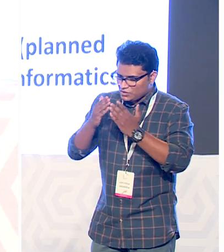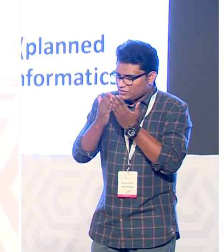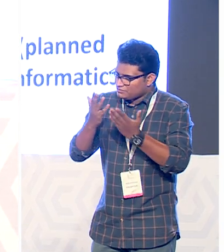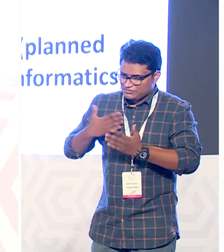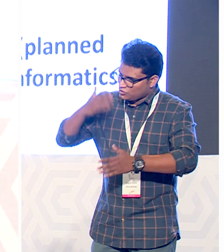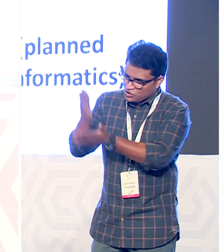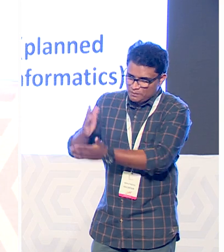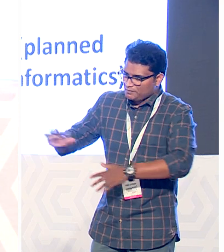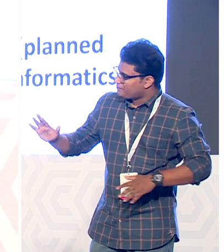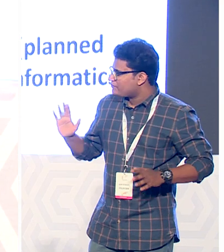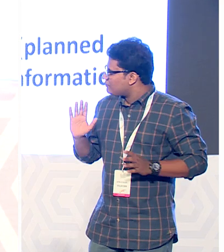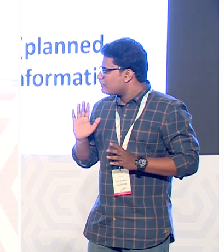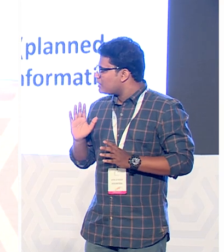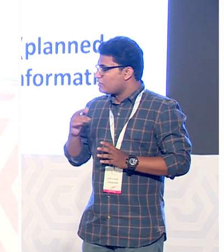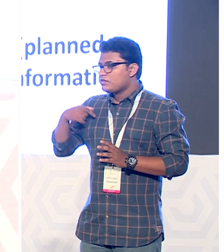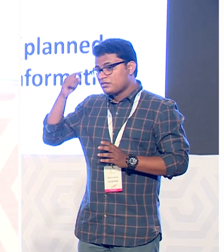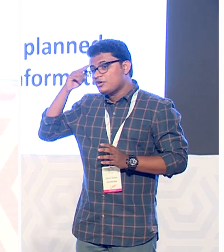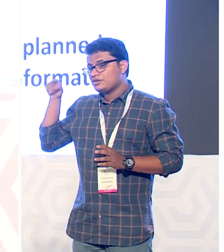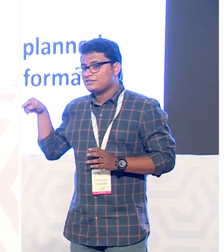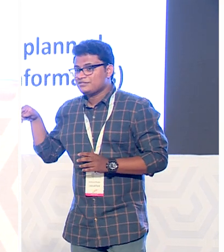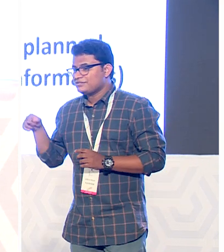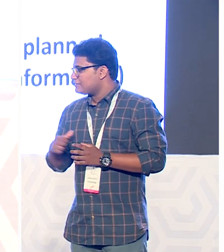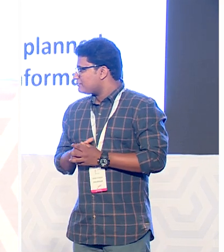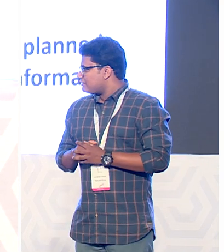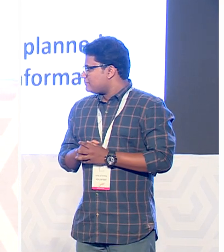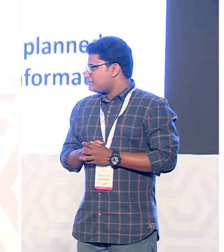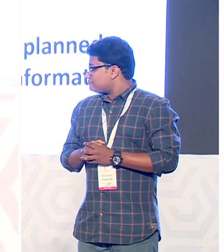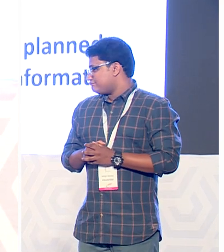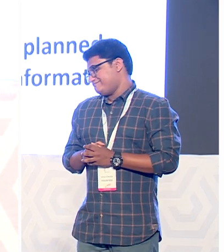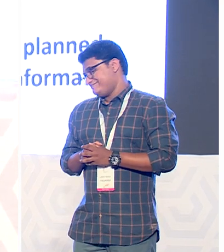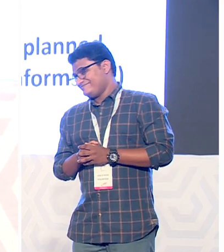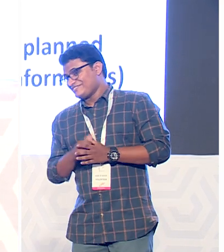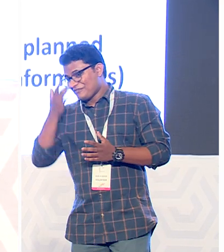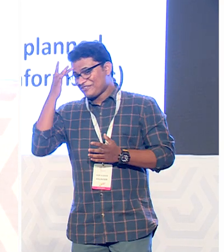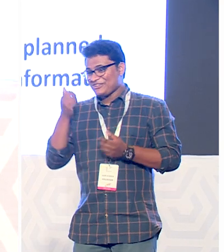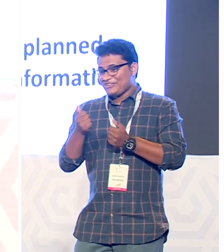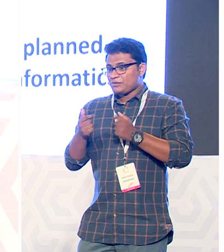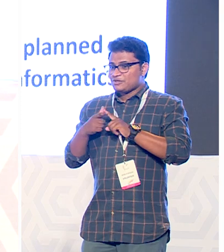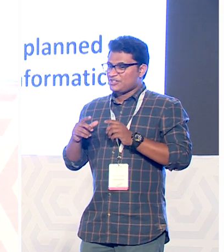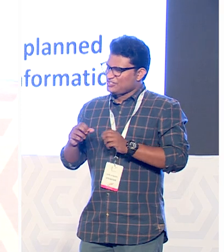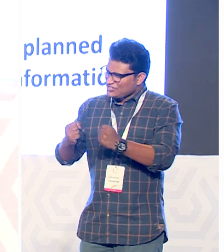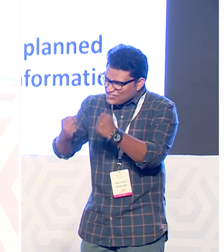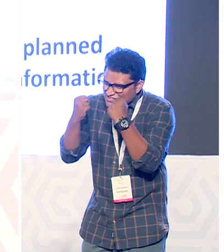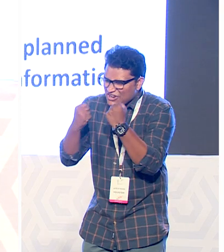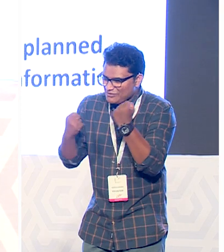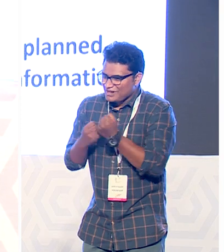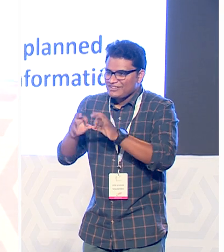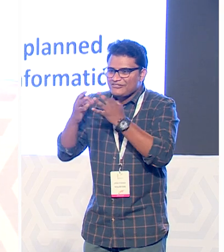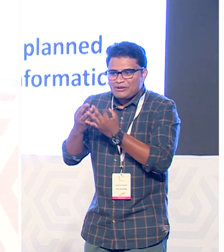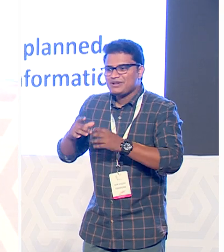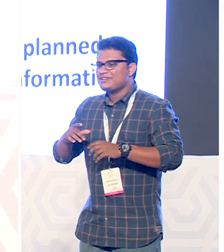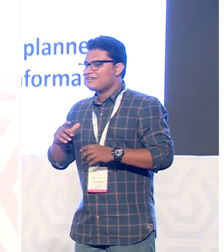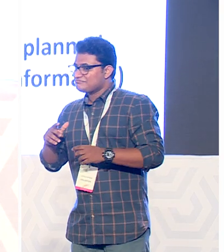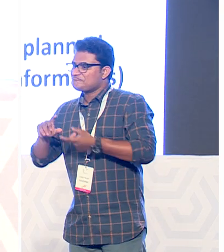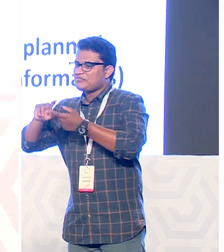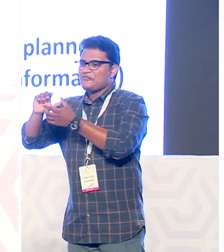there I thought it's over for me but luckily I had strong support from my friends my family